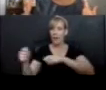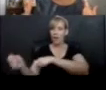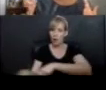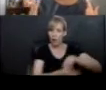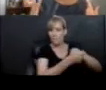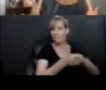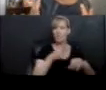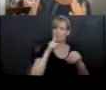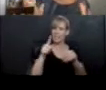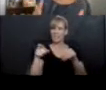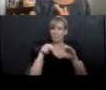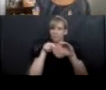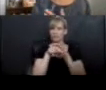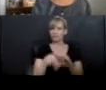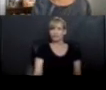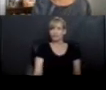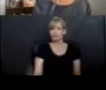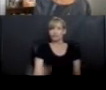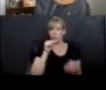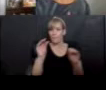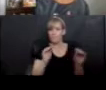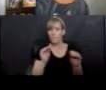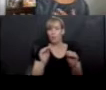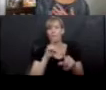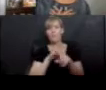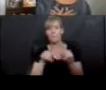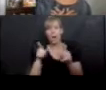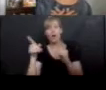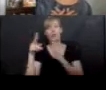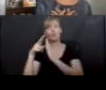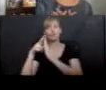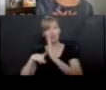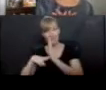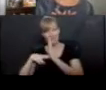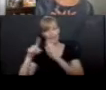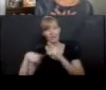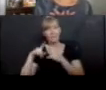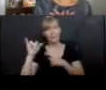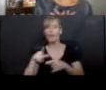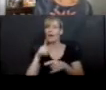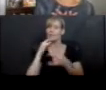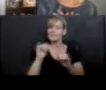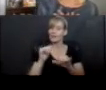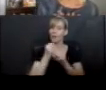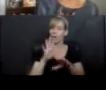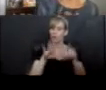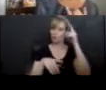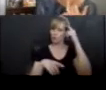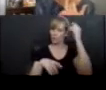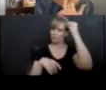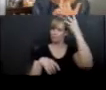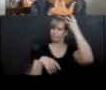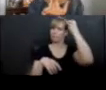not actually doing it, but you're sort of role-playing a little bit, which I think is pretty, pretty incredible. Like I said about the